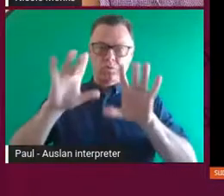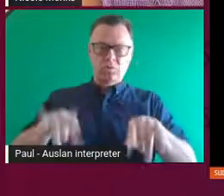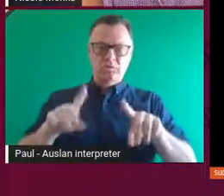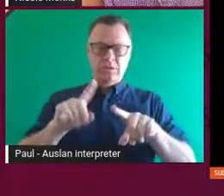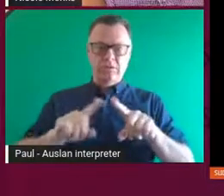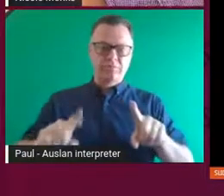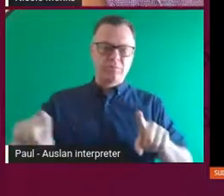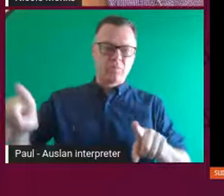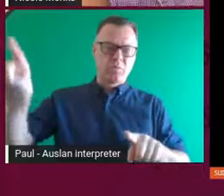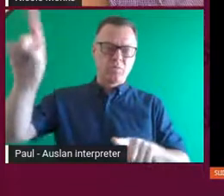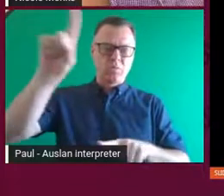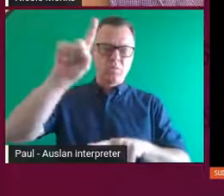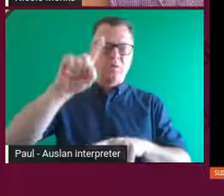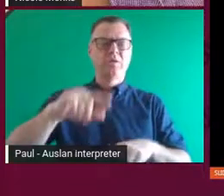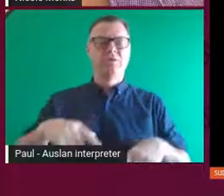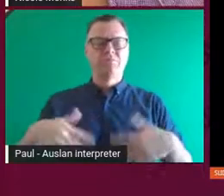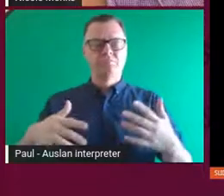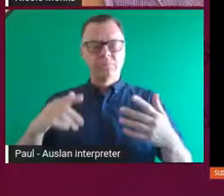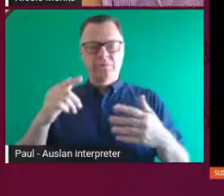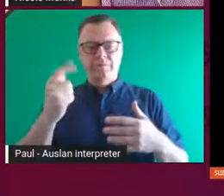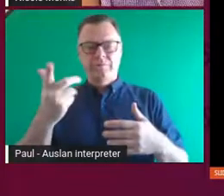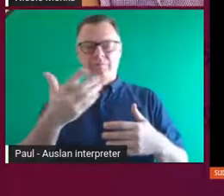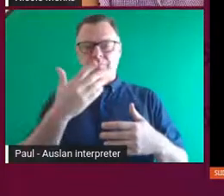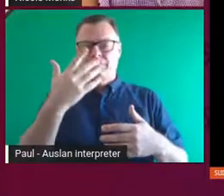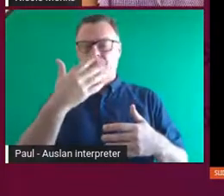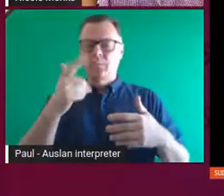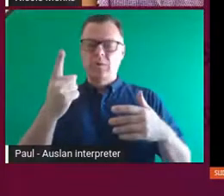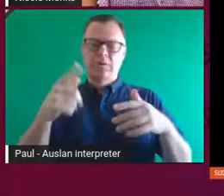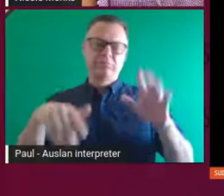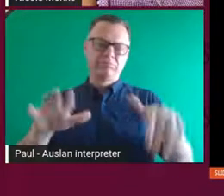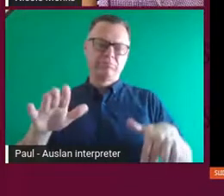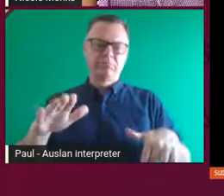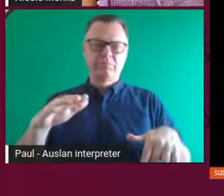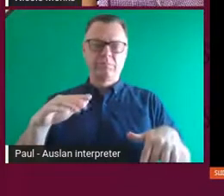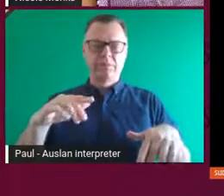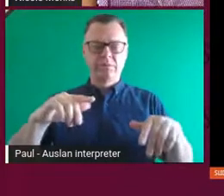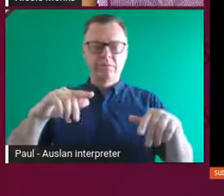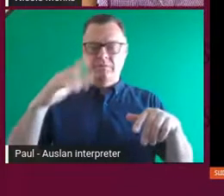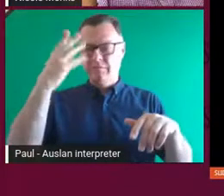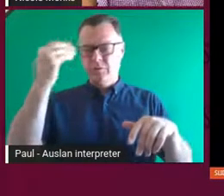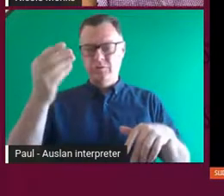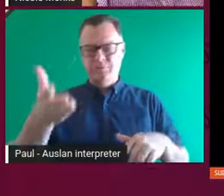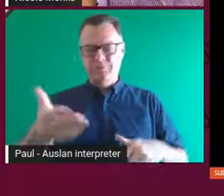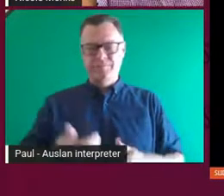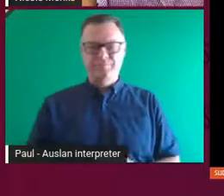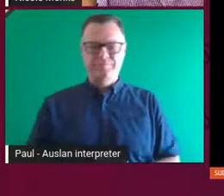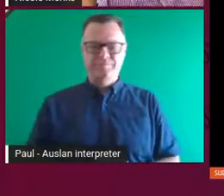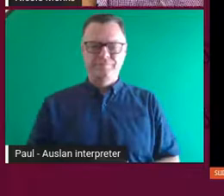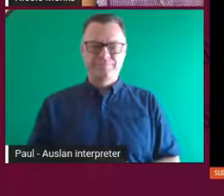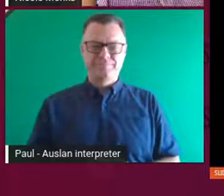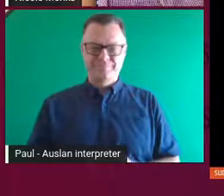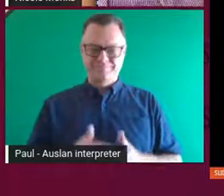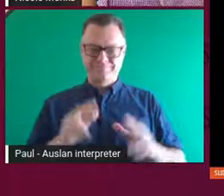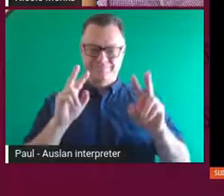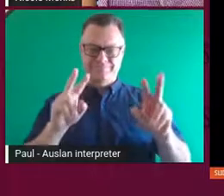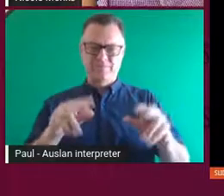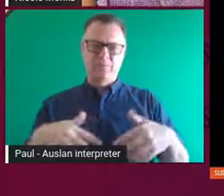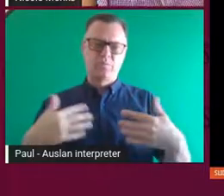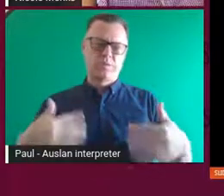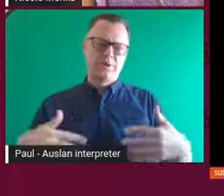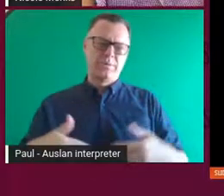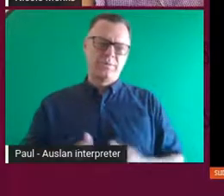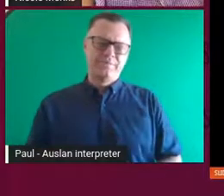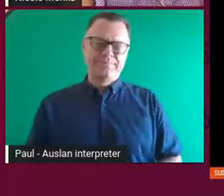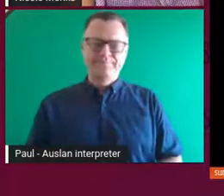through some of the images. There's this beautiful photograph of you on the screen. In these